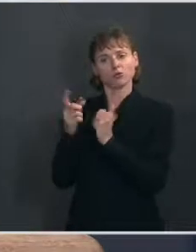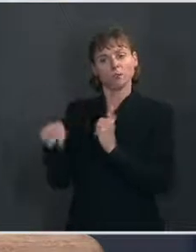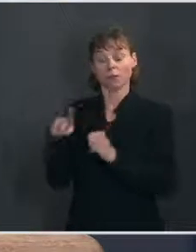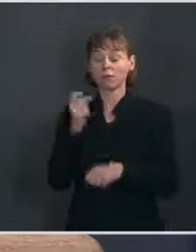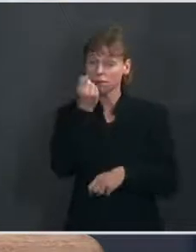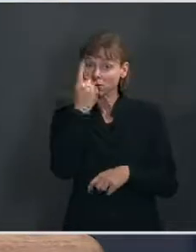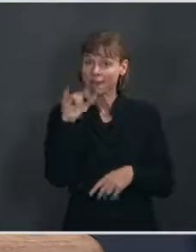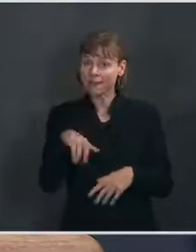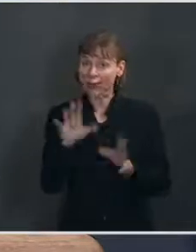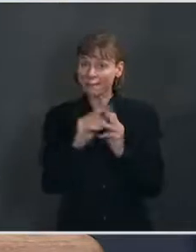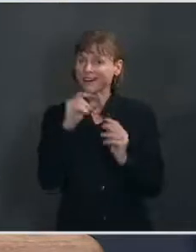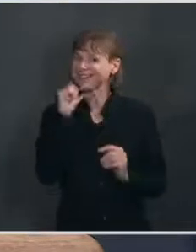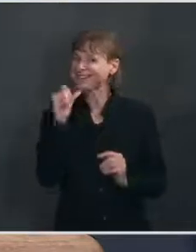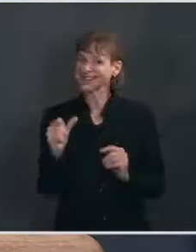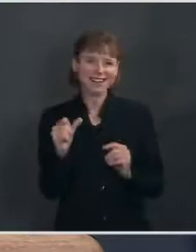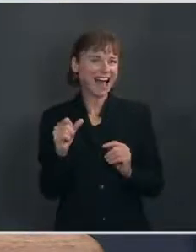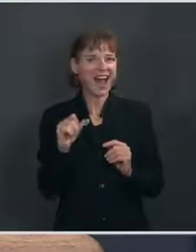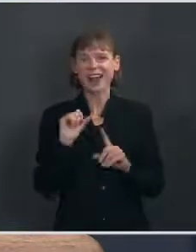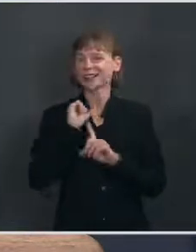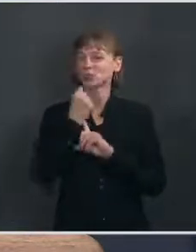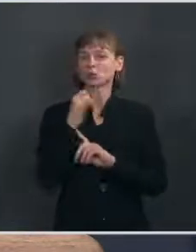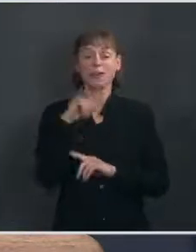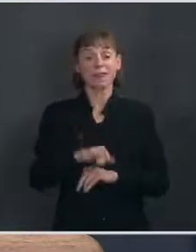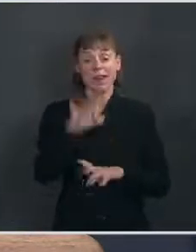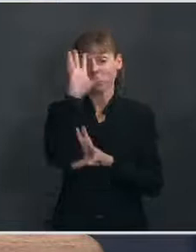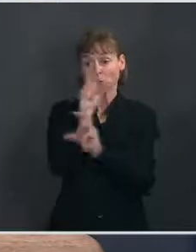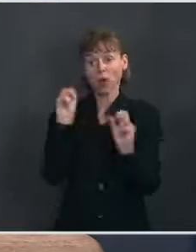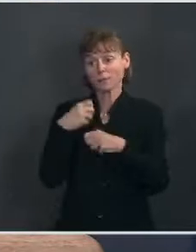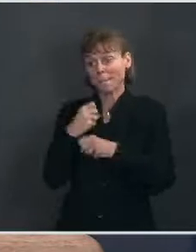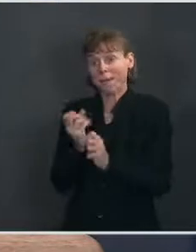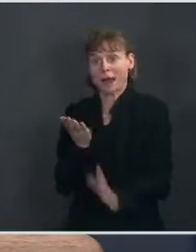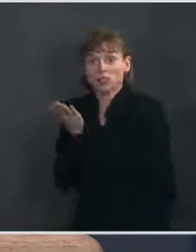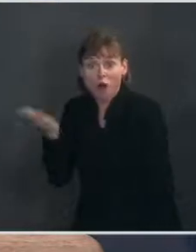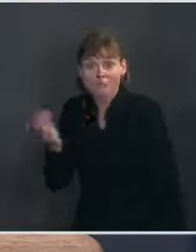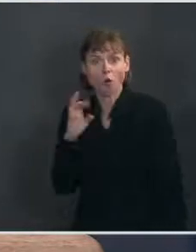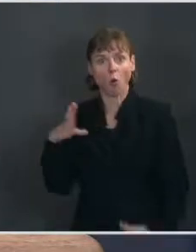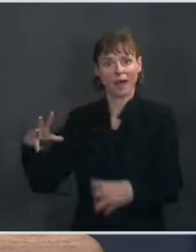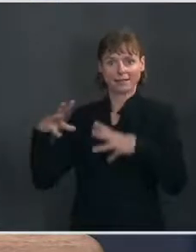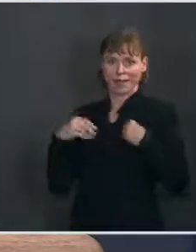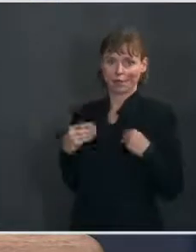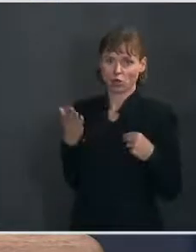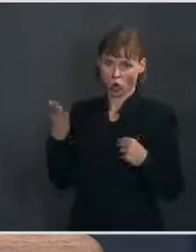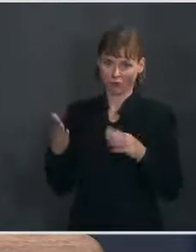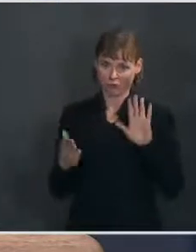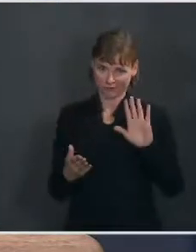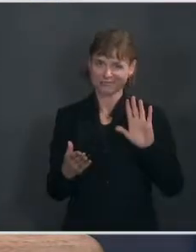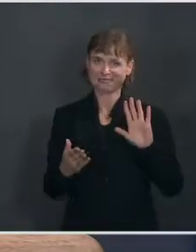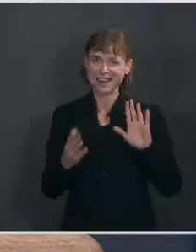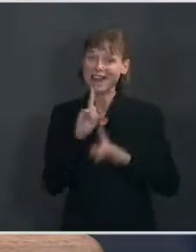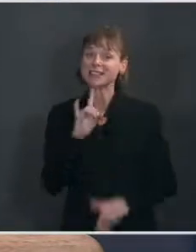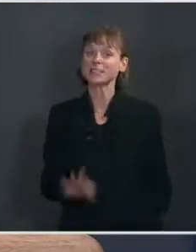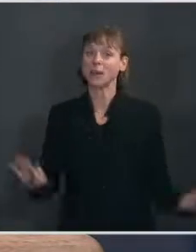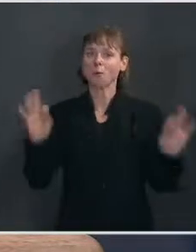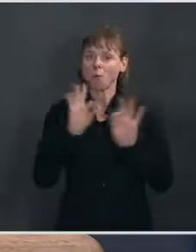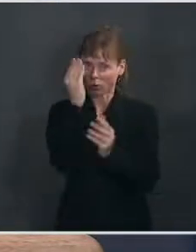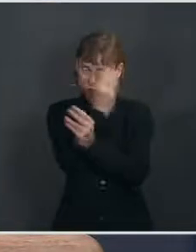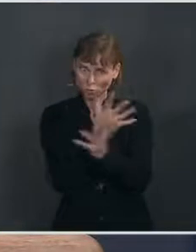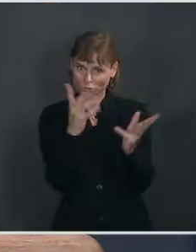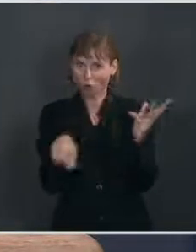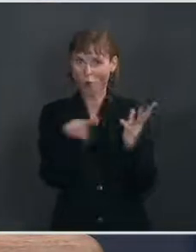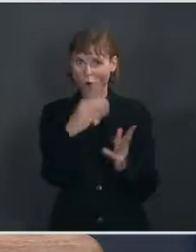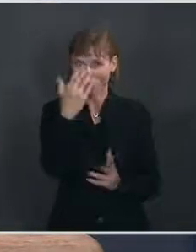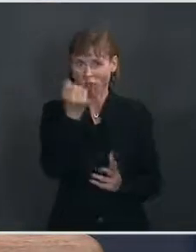not is a form for the President to make or accept an offer. So, I think that's important to convey to all of you.